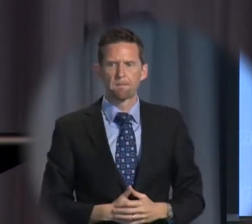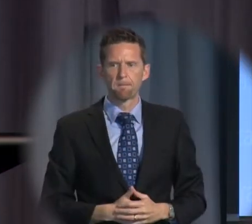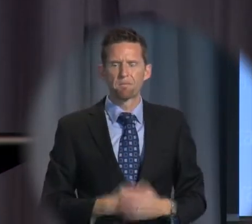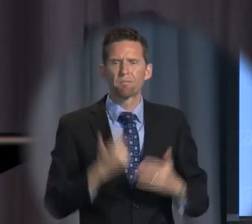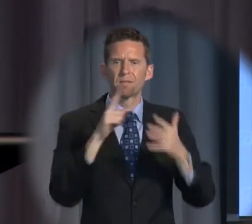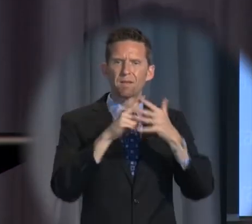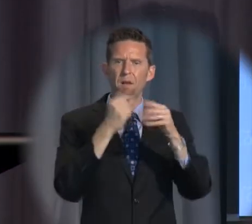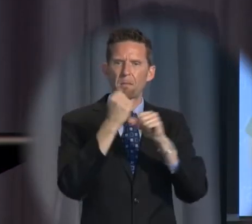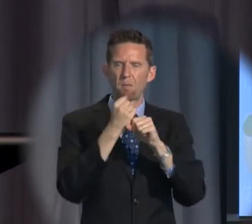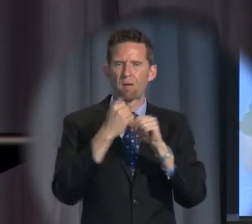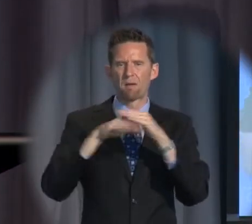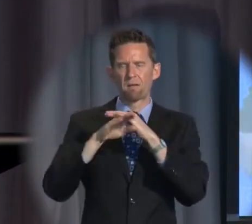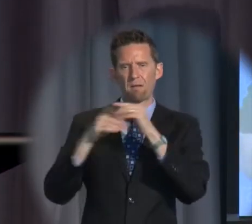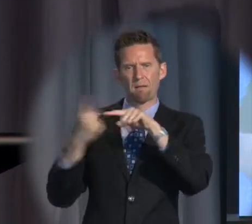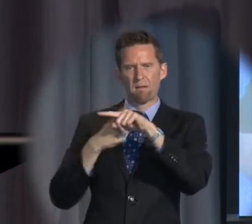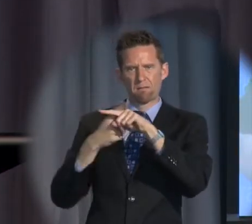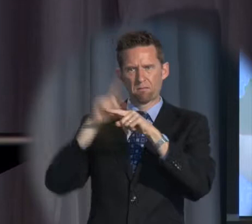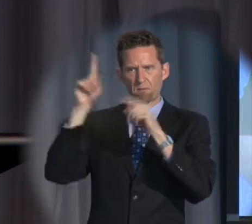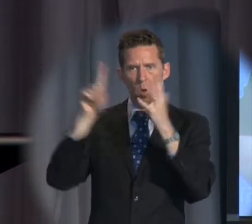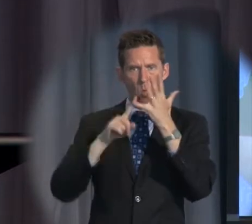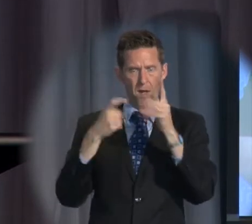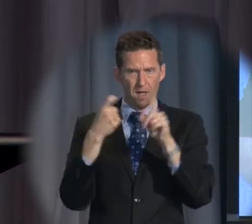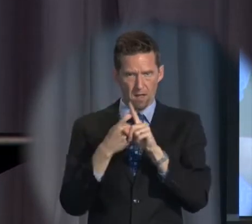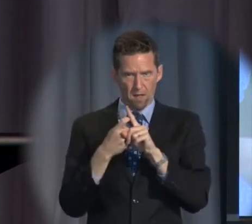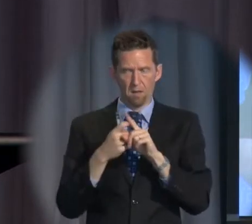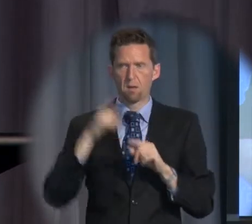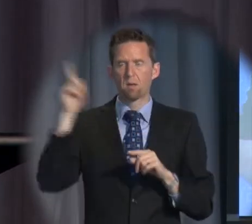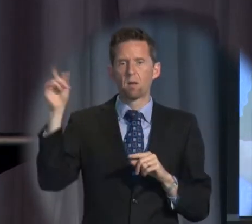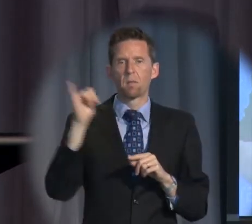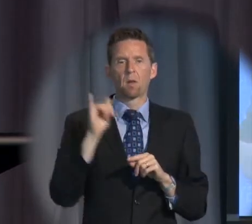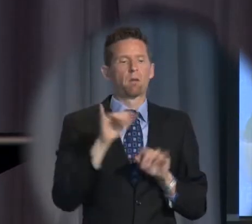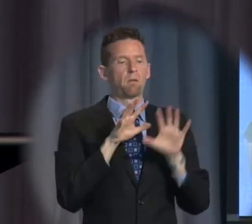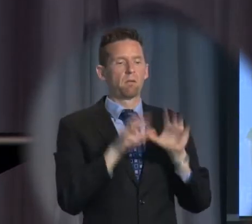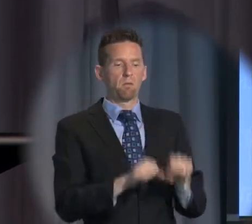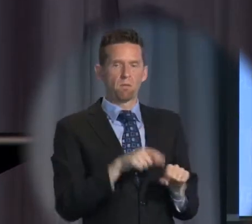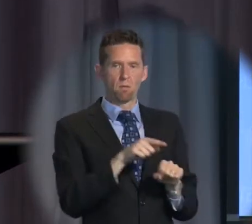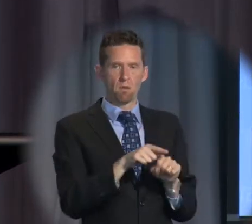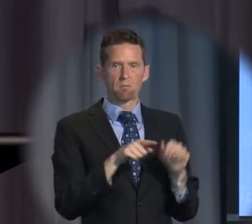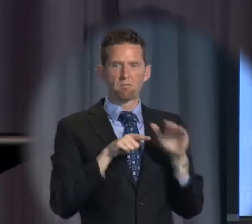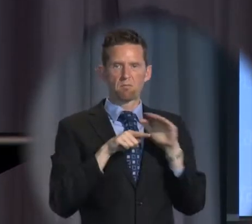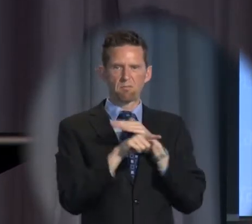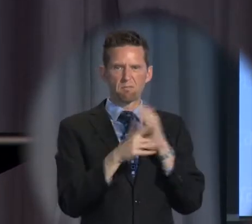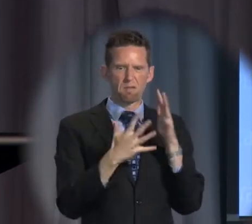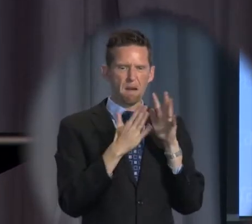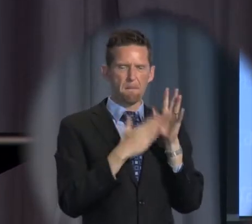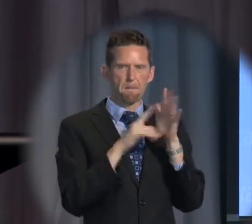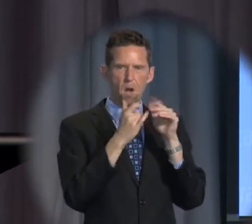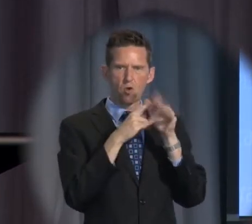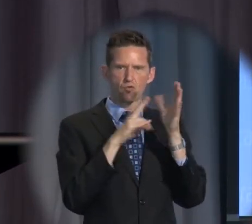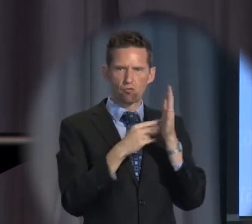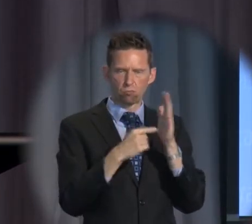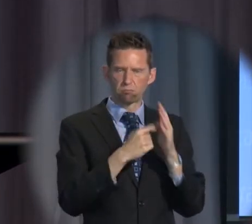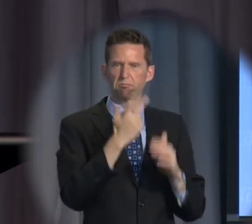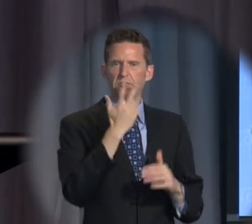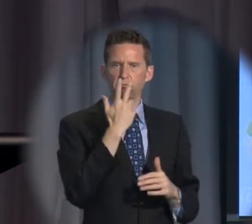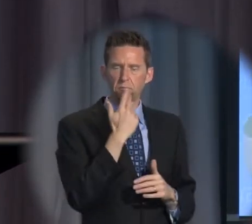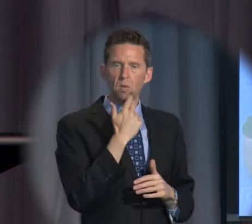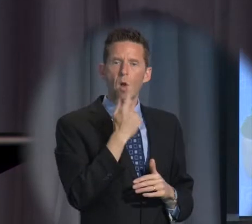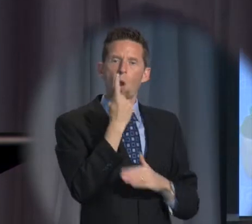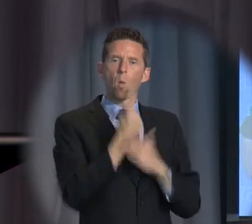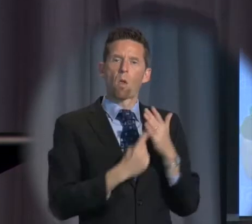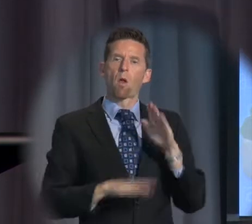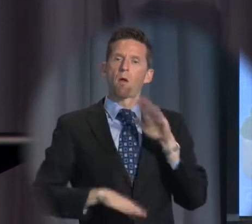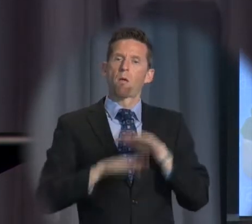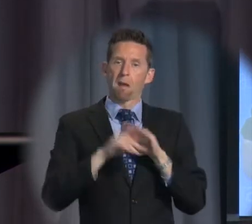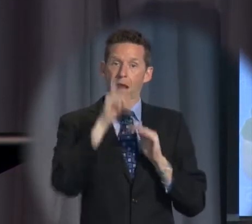United Kingdom, a person may be held as an illegal migrant or an illegal asylum seeker a maximum